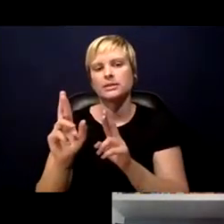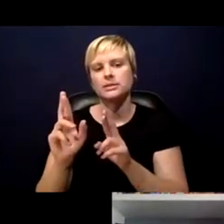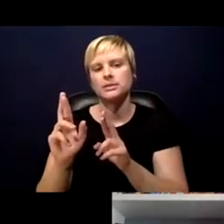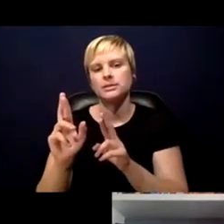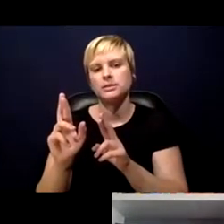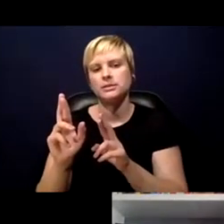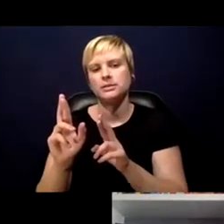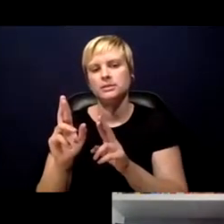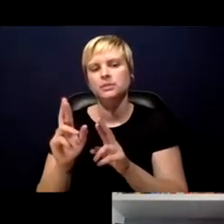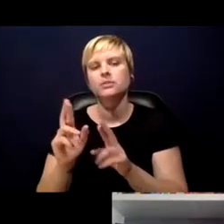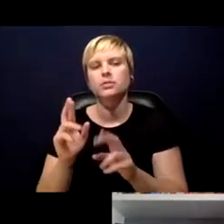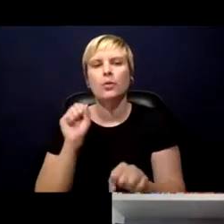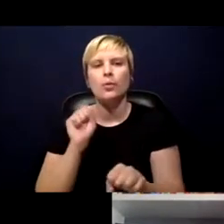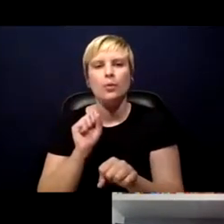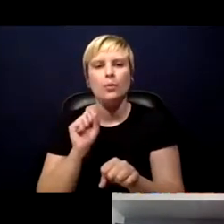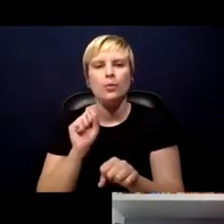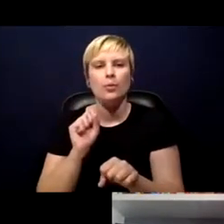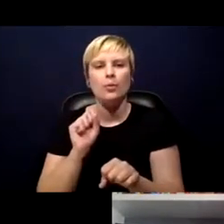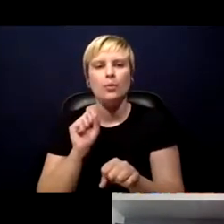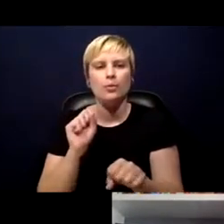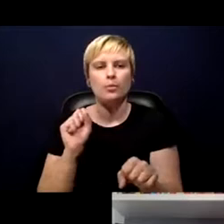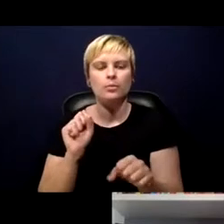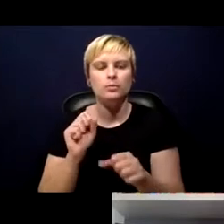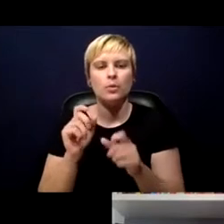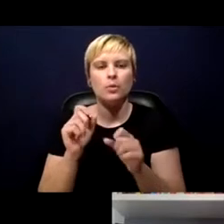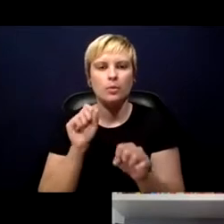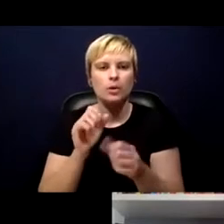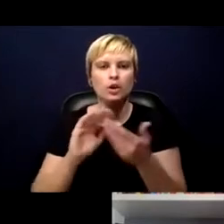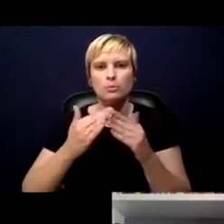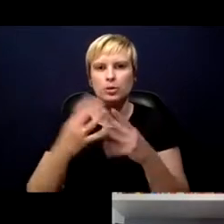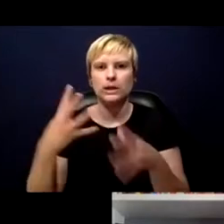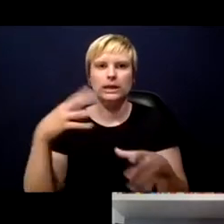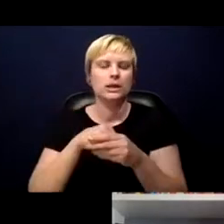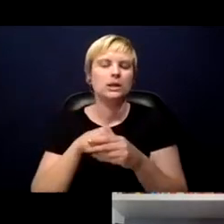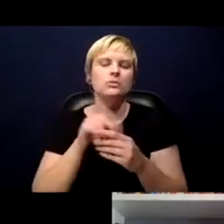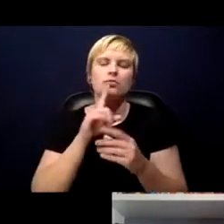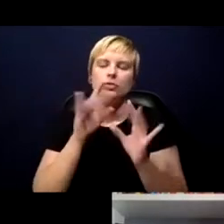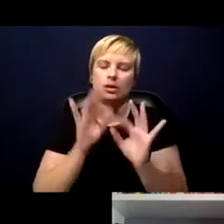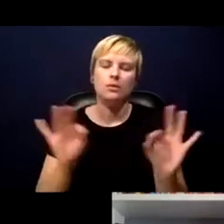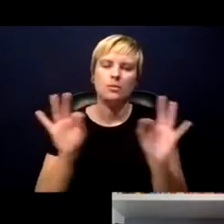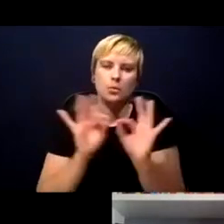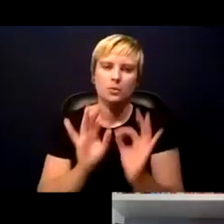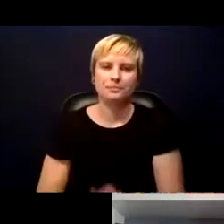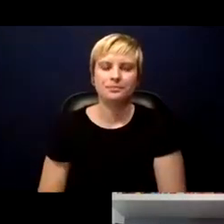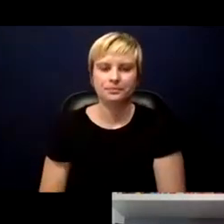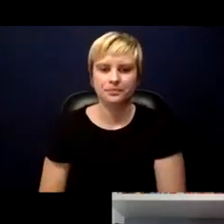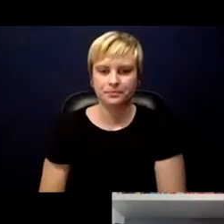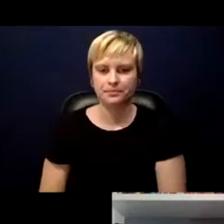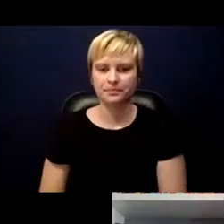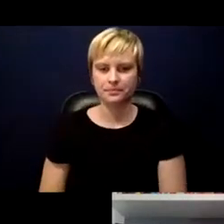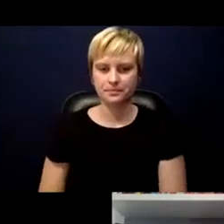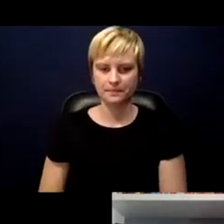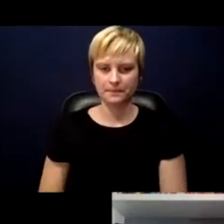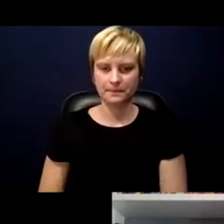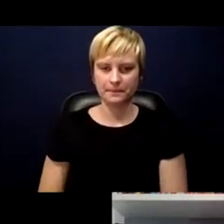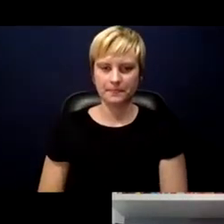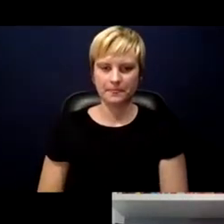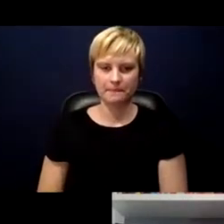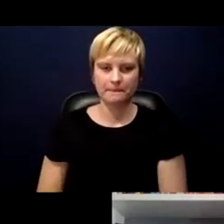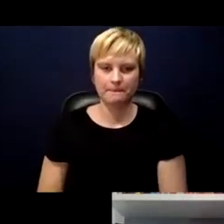is very critical. Community engagement, very important, Secretary. Thank you. Thank you for that.